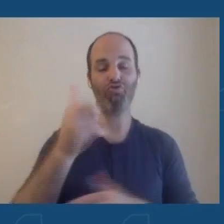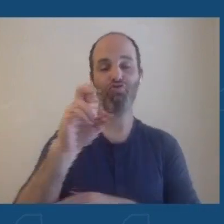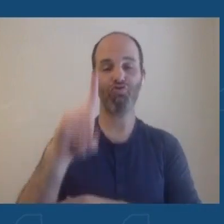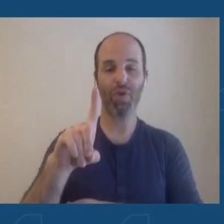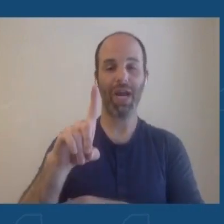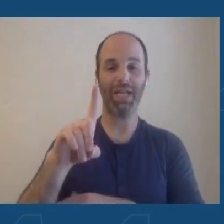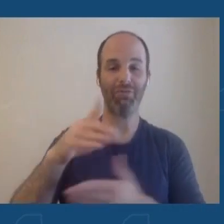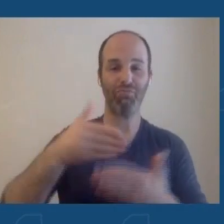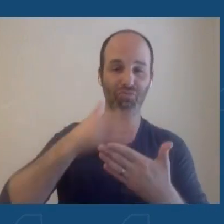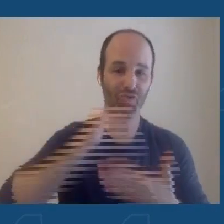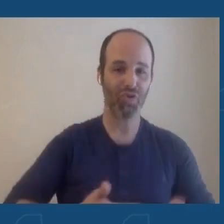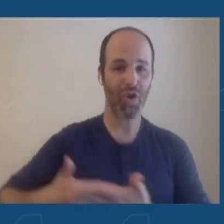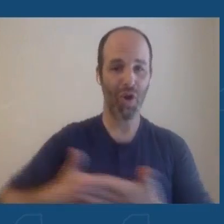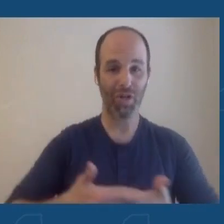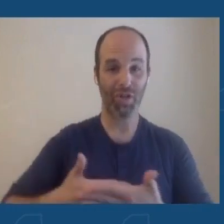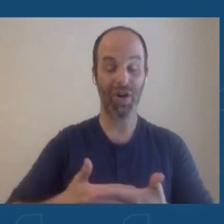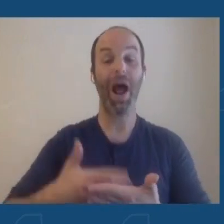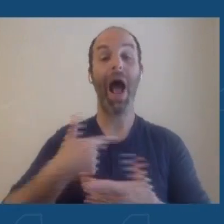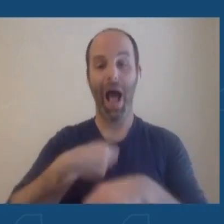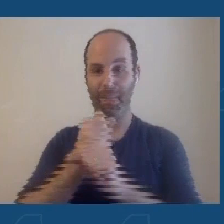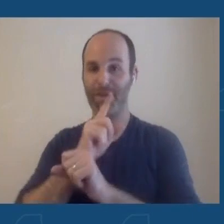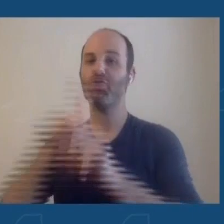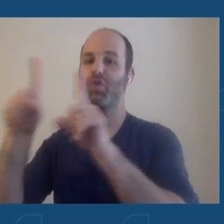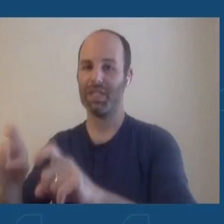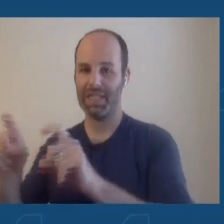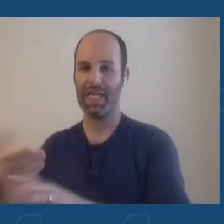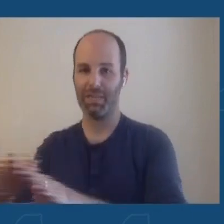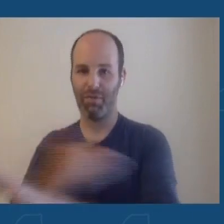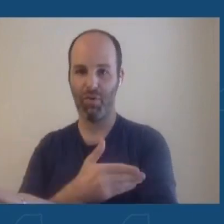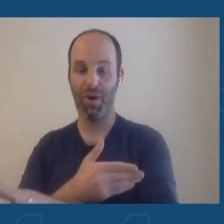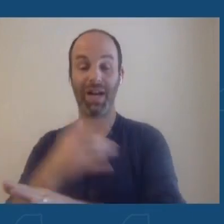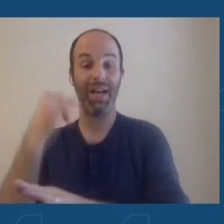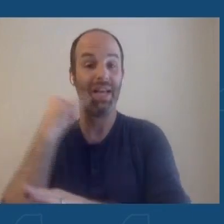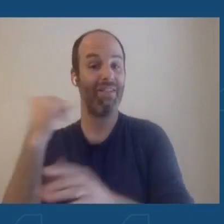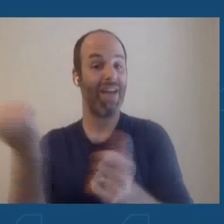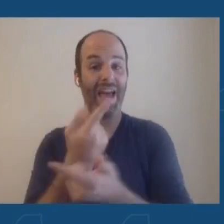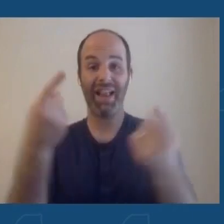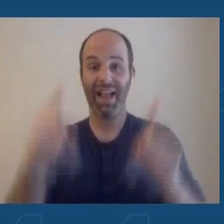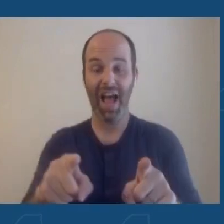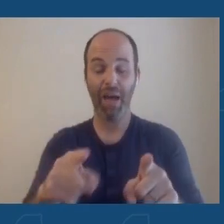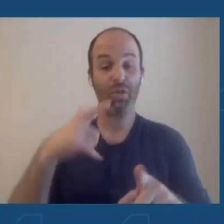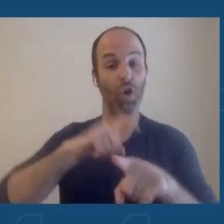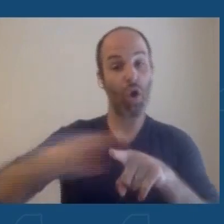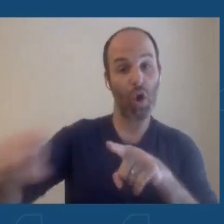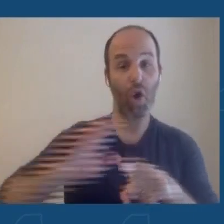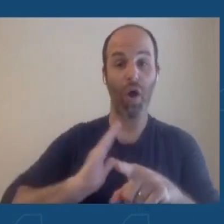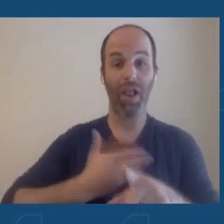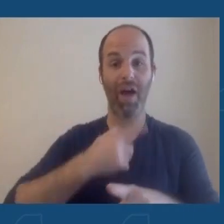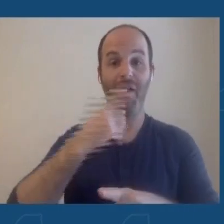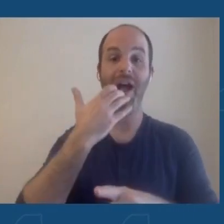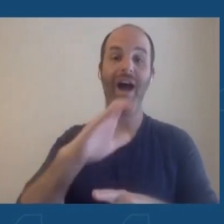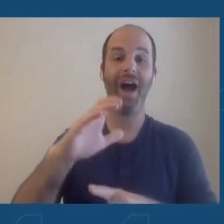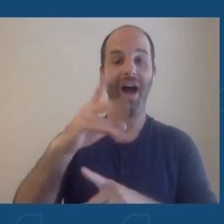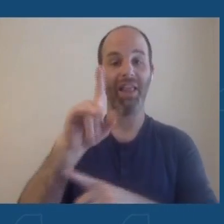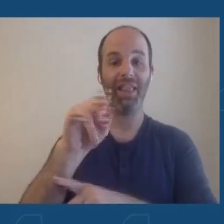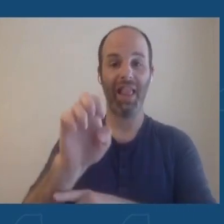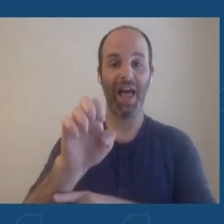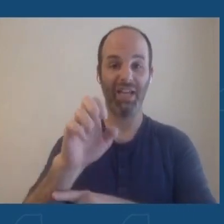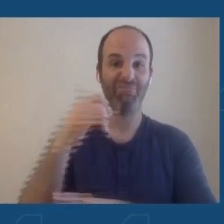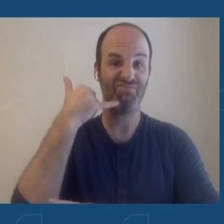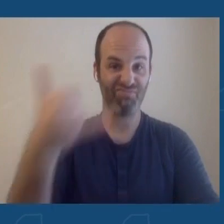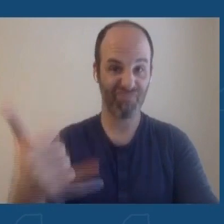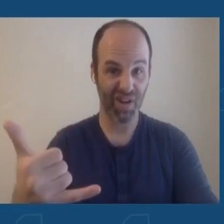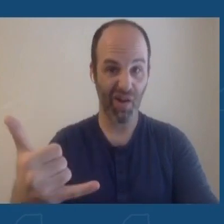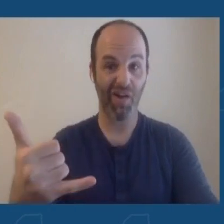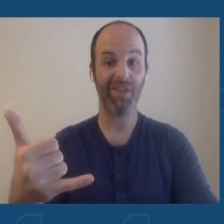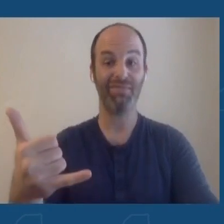talk to your health care provider or call our hotline and we'll be able to help you out there as well. So I mentioned that's the current